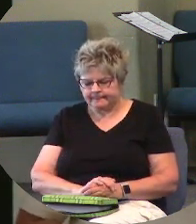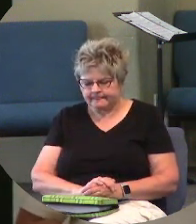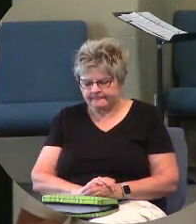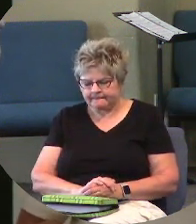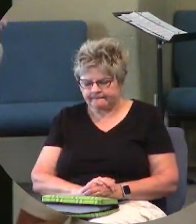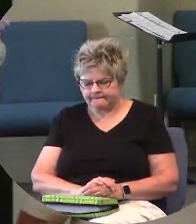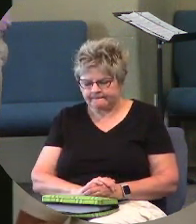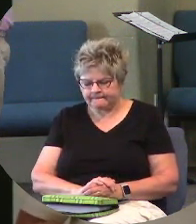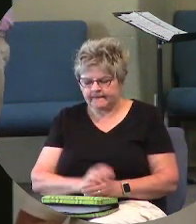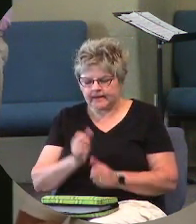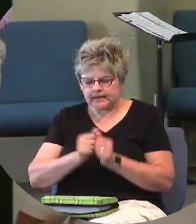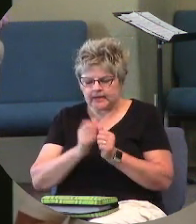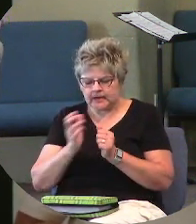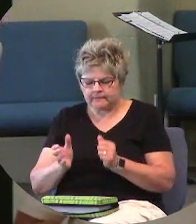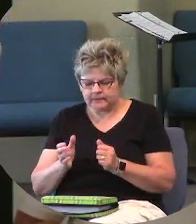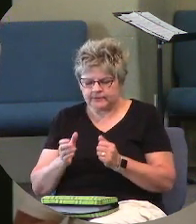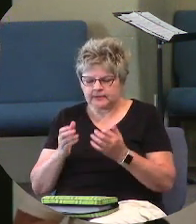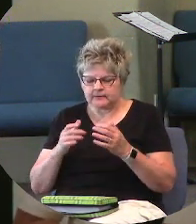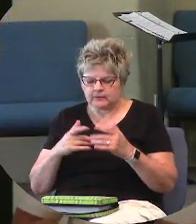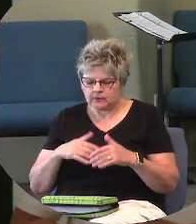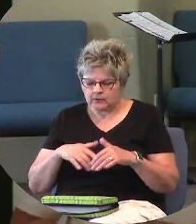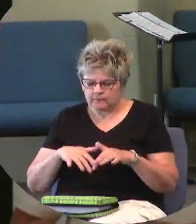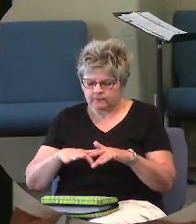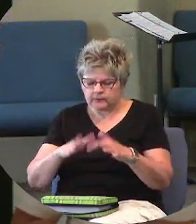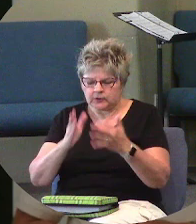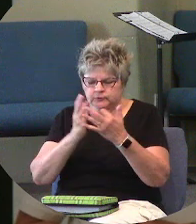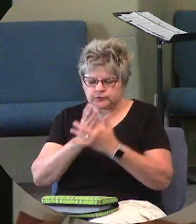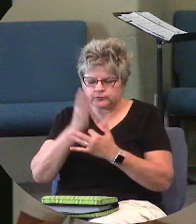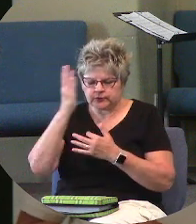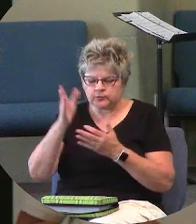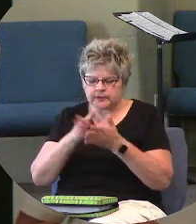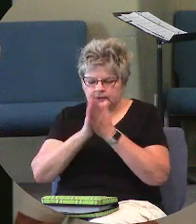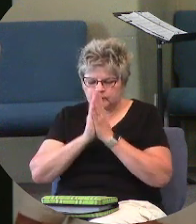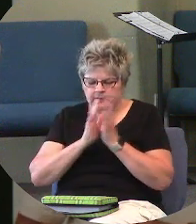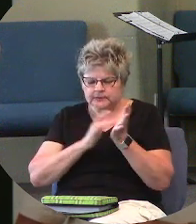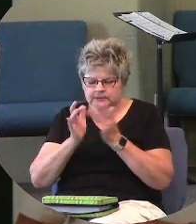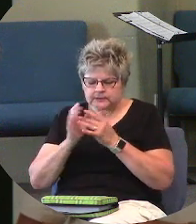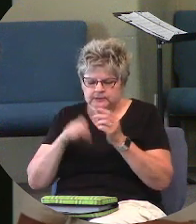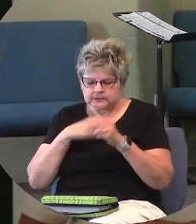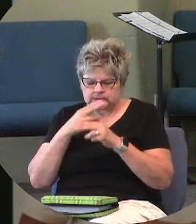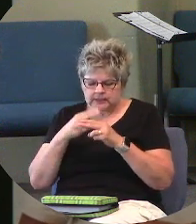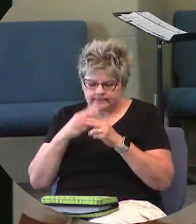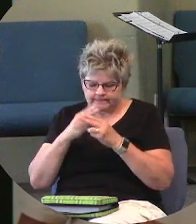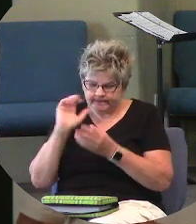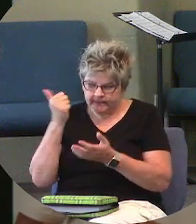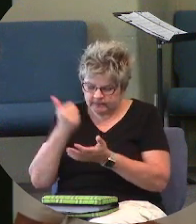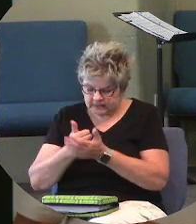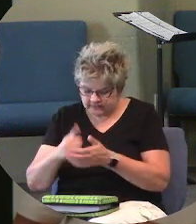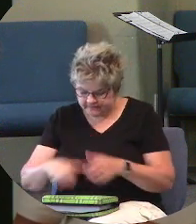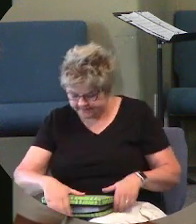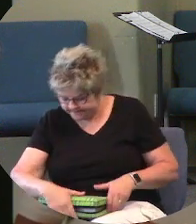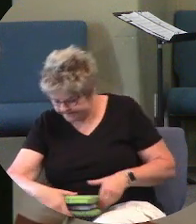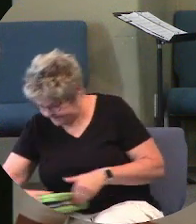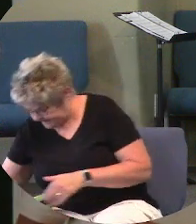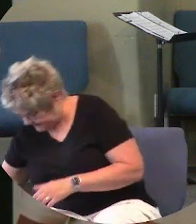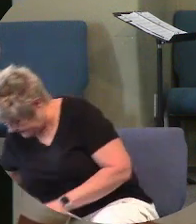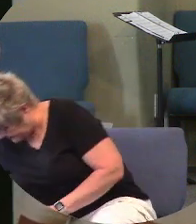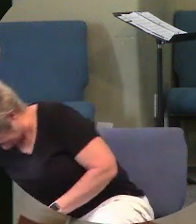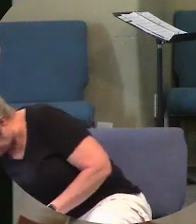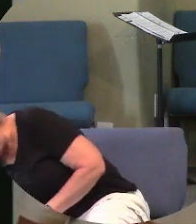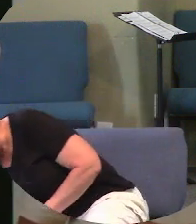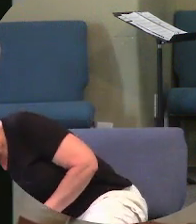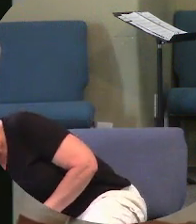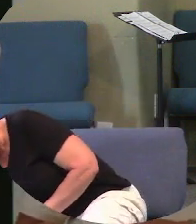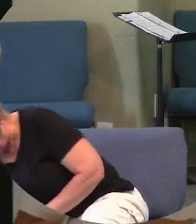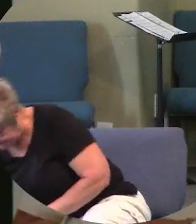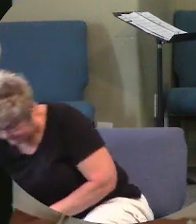God, and everything flows through you. And I pray this in Jesus' name, name, So why don't we